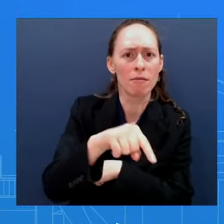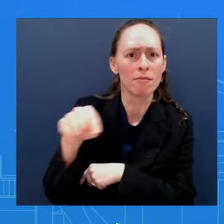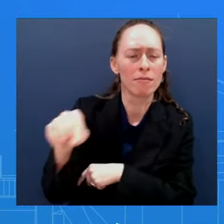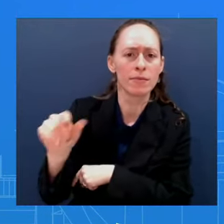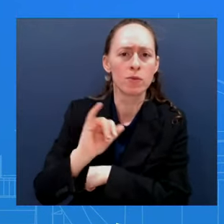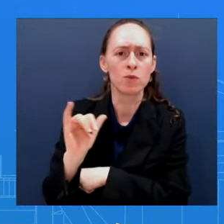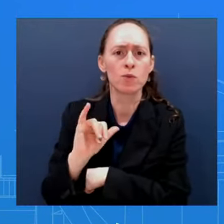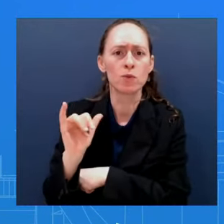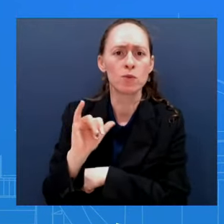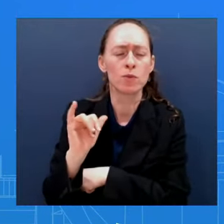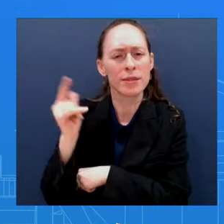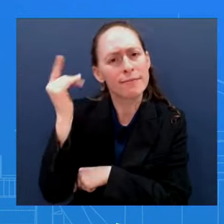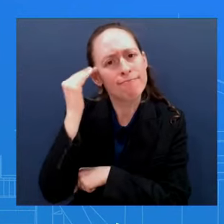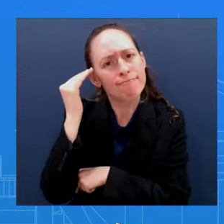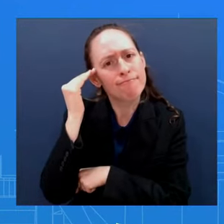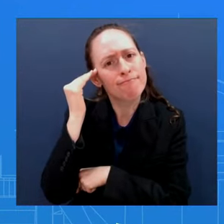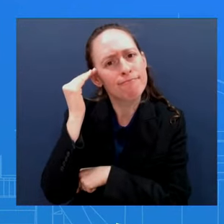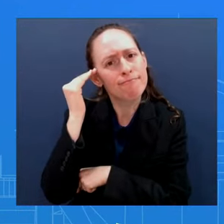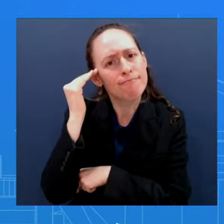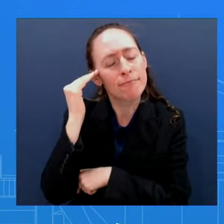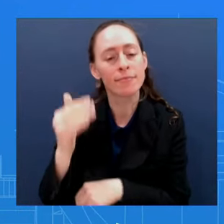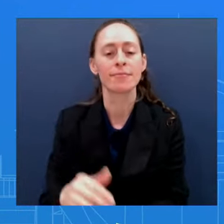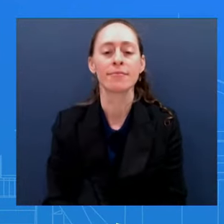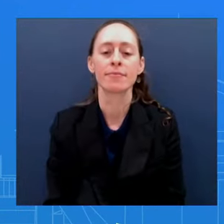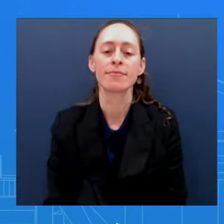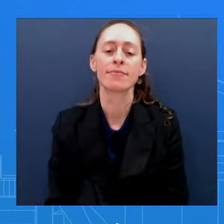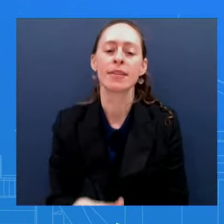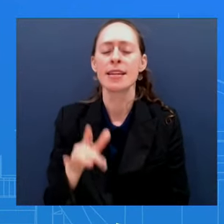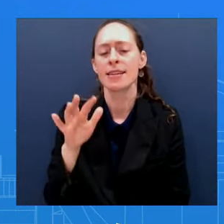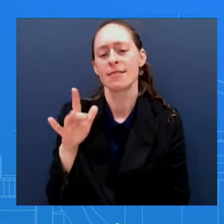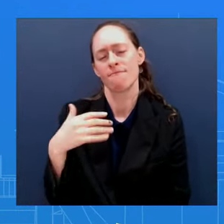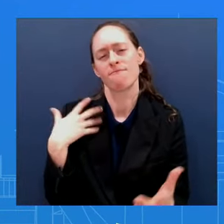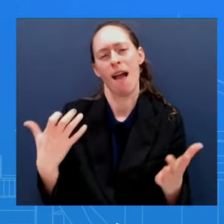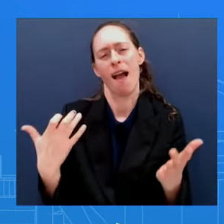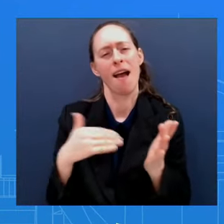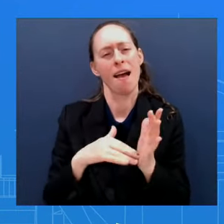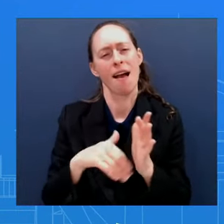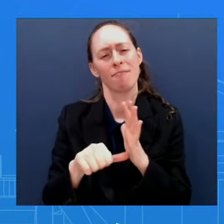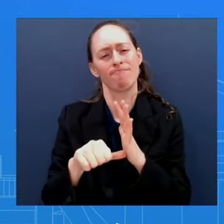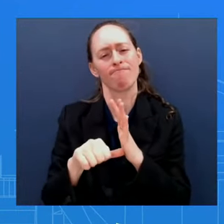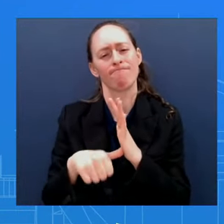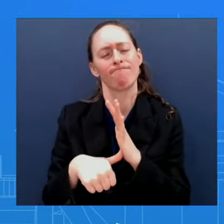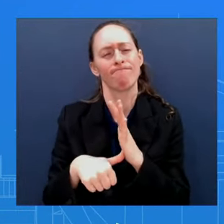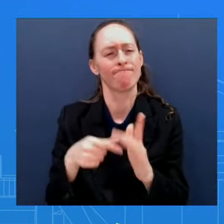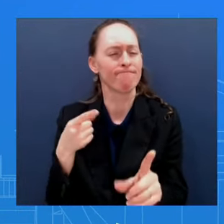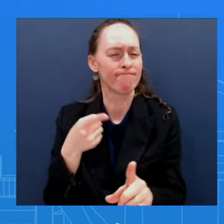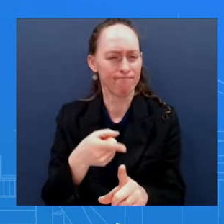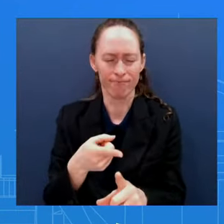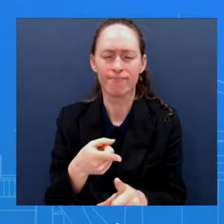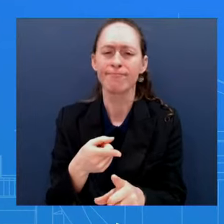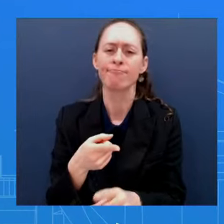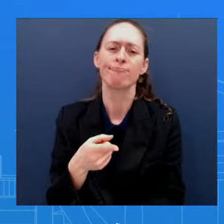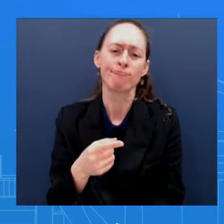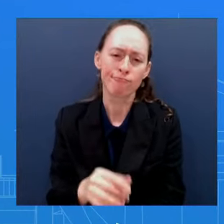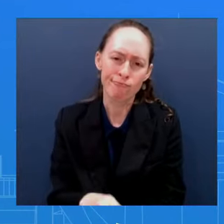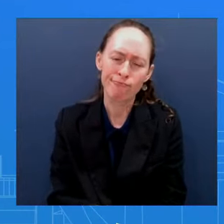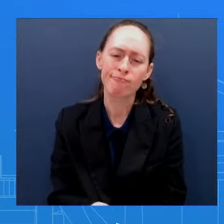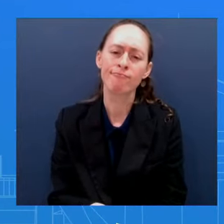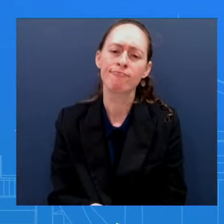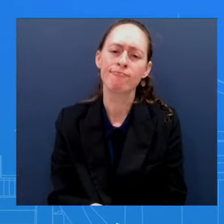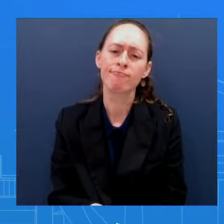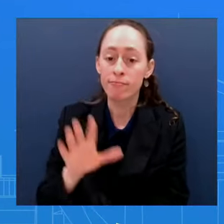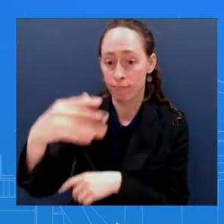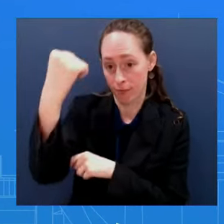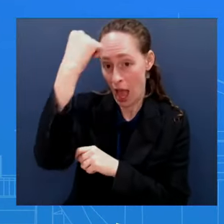We do know that Hamas leadership and fighters migrated south They got pressured in the north,